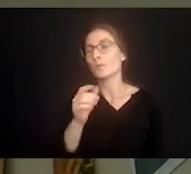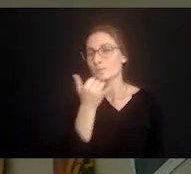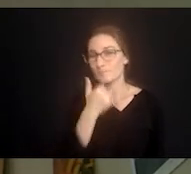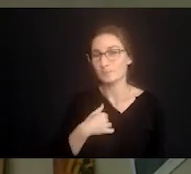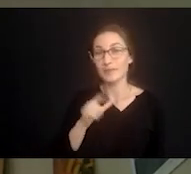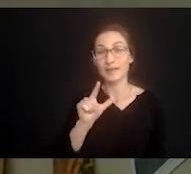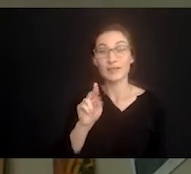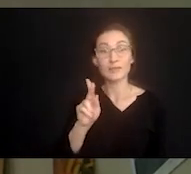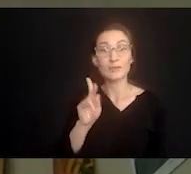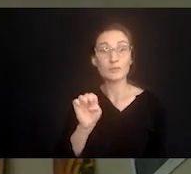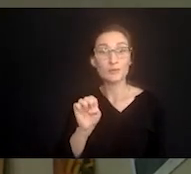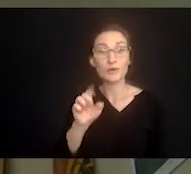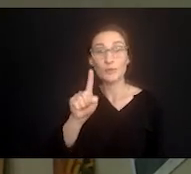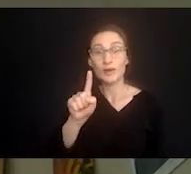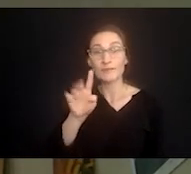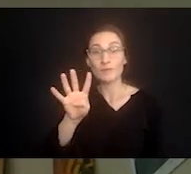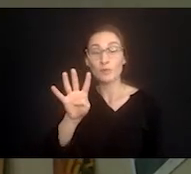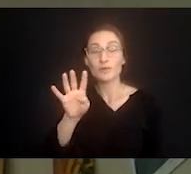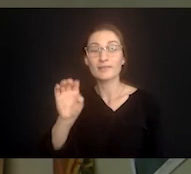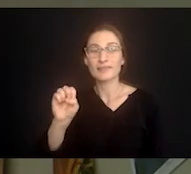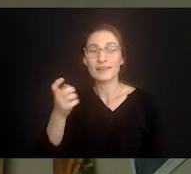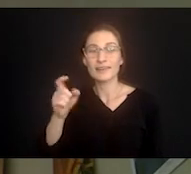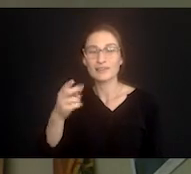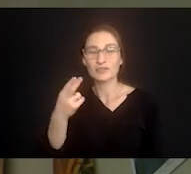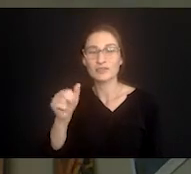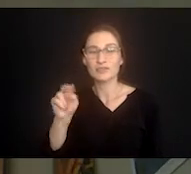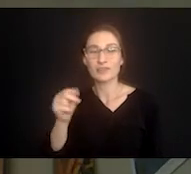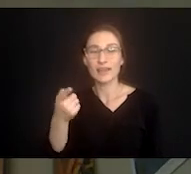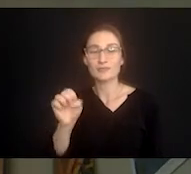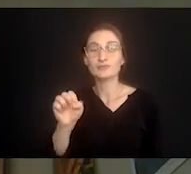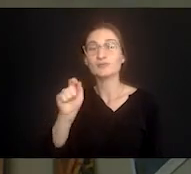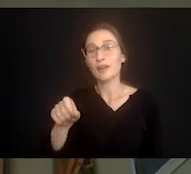so here you have my husband jerry borden